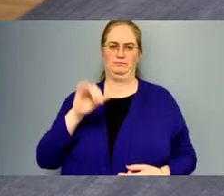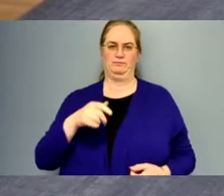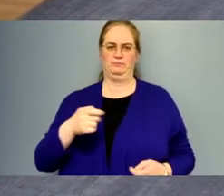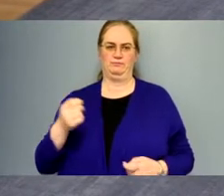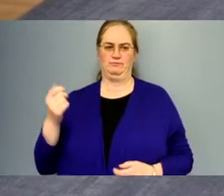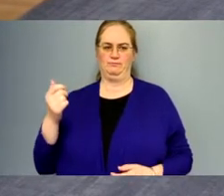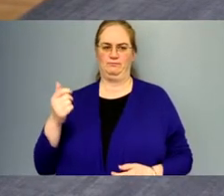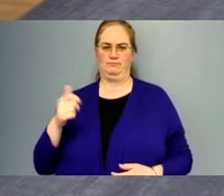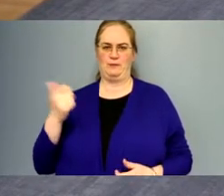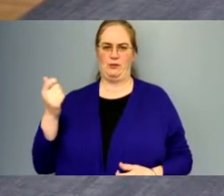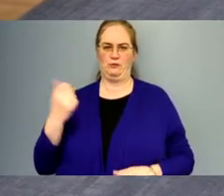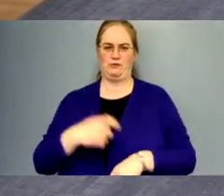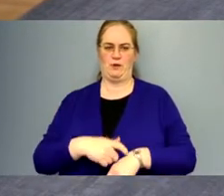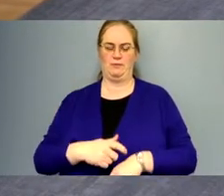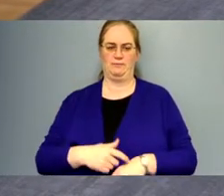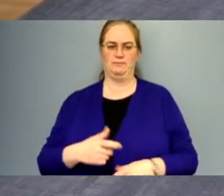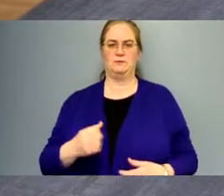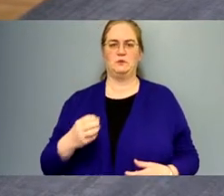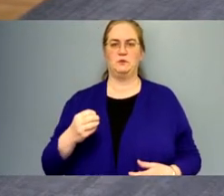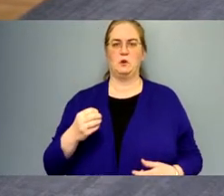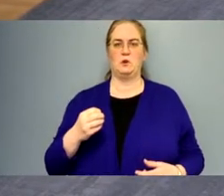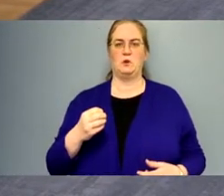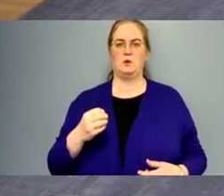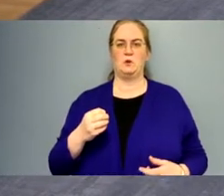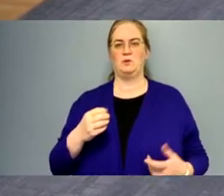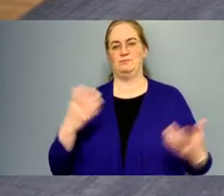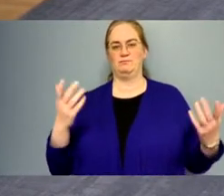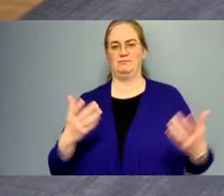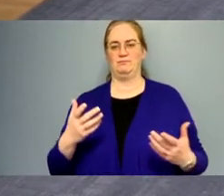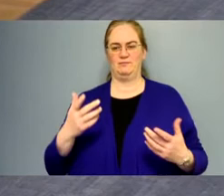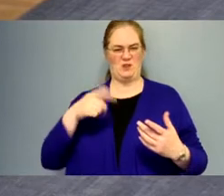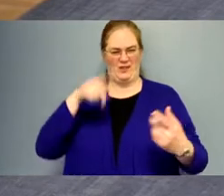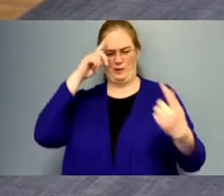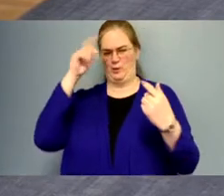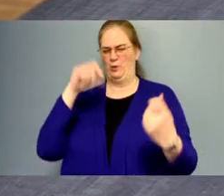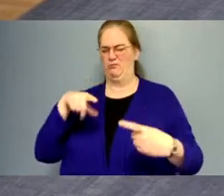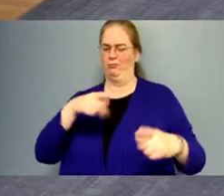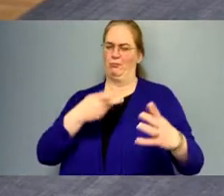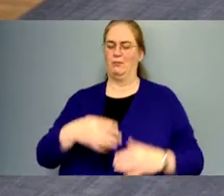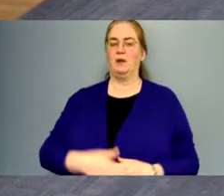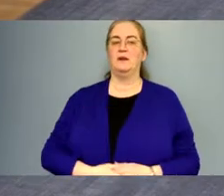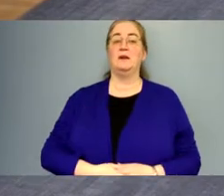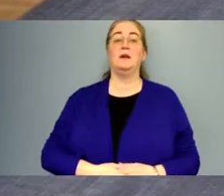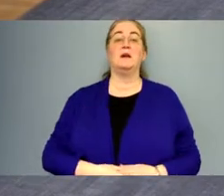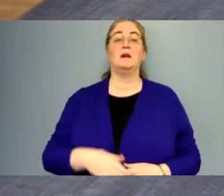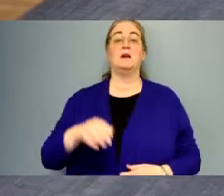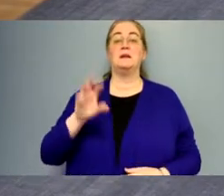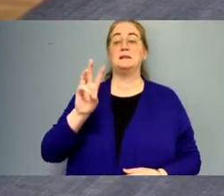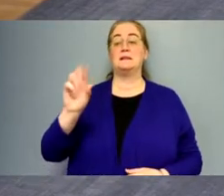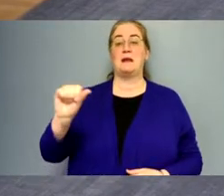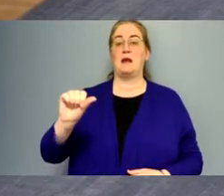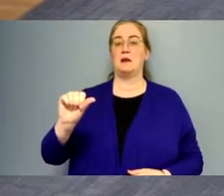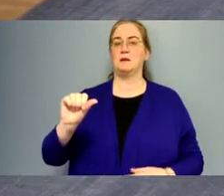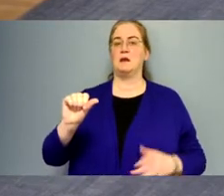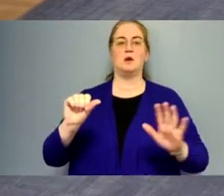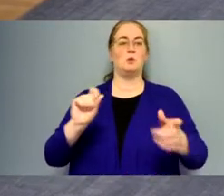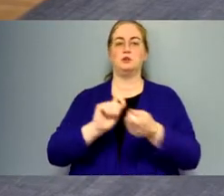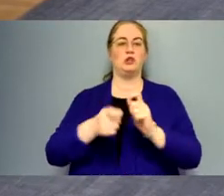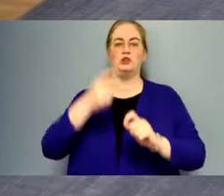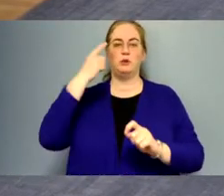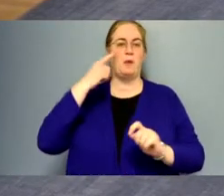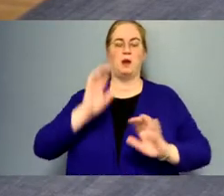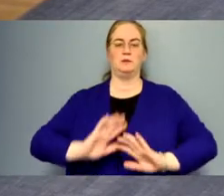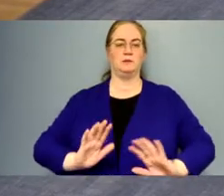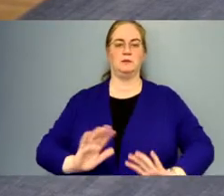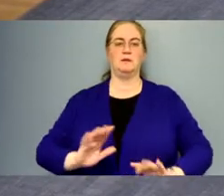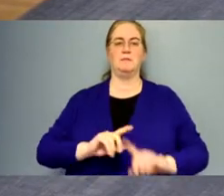another time. So we think on the same page here, item 6A, I don't want you to change your mind on